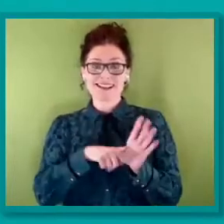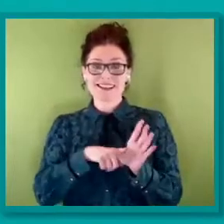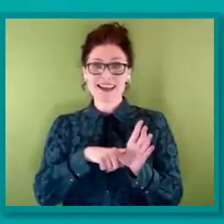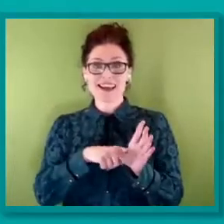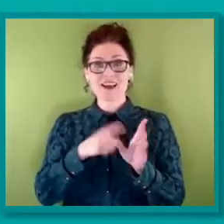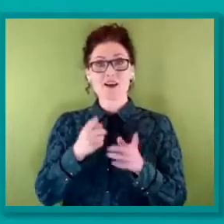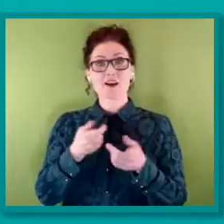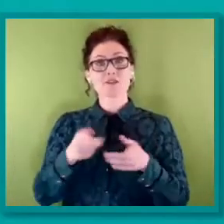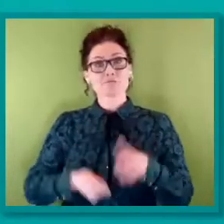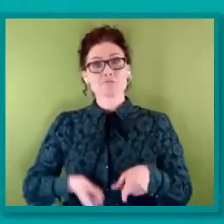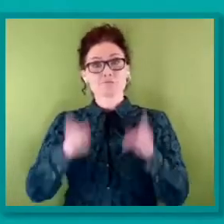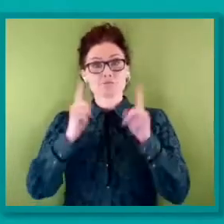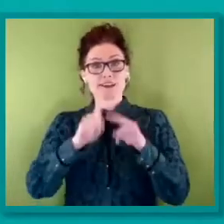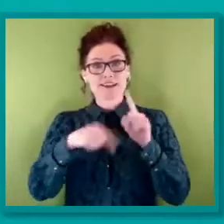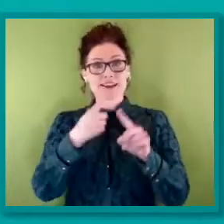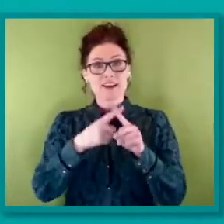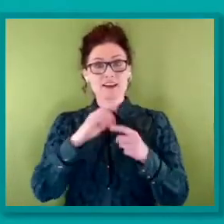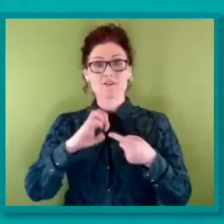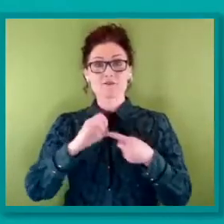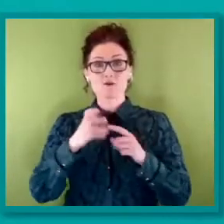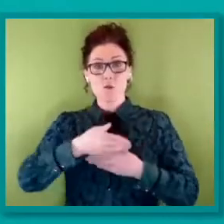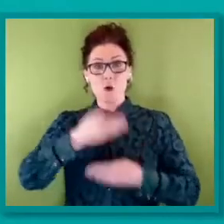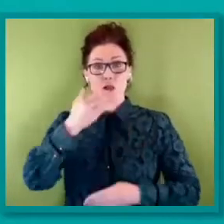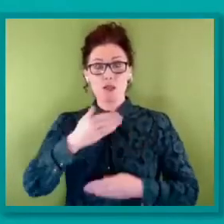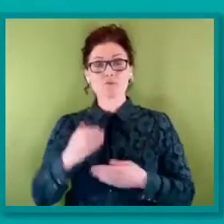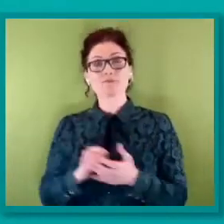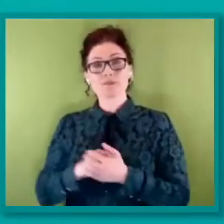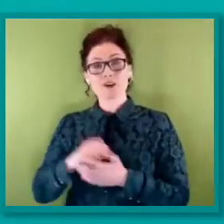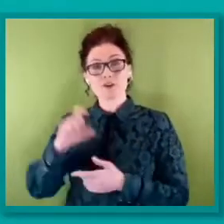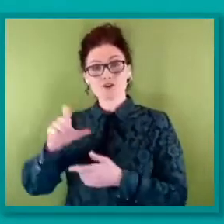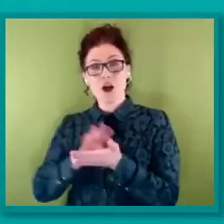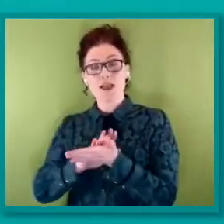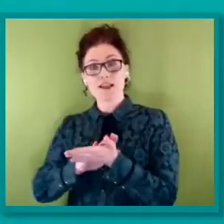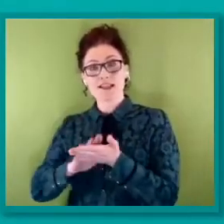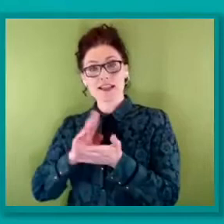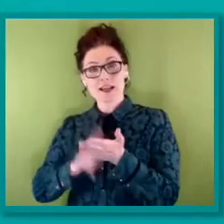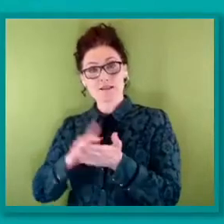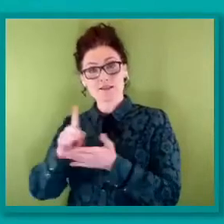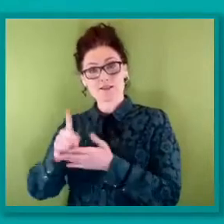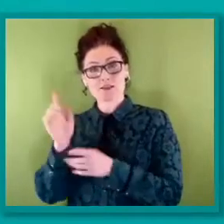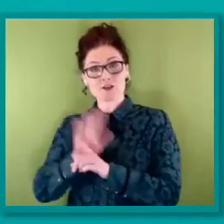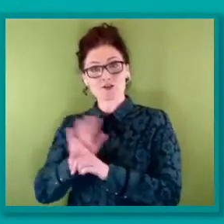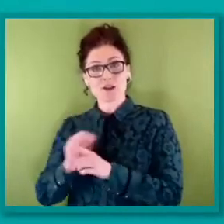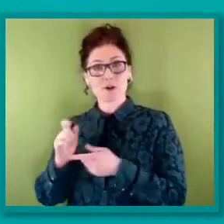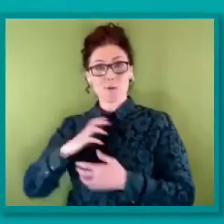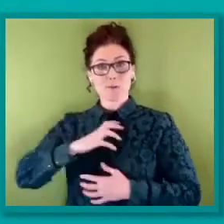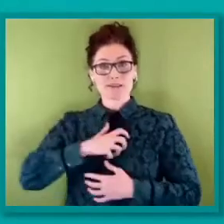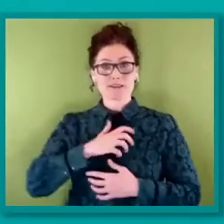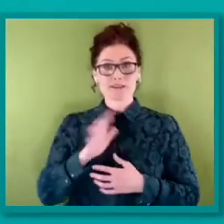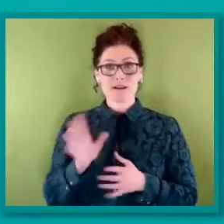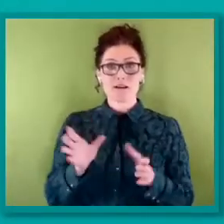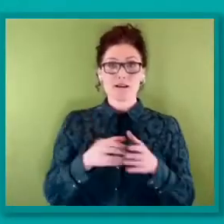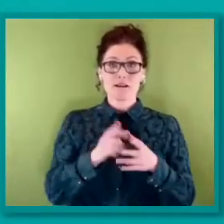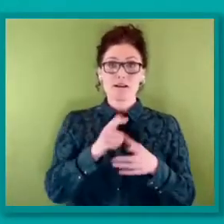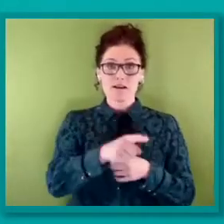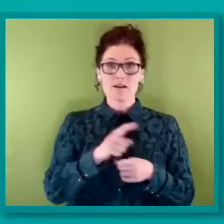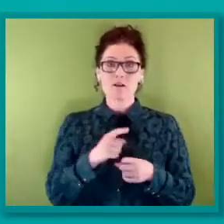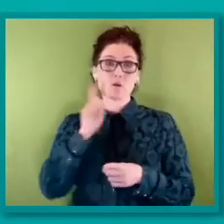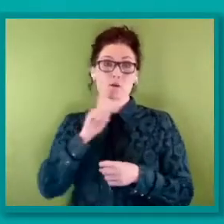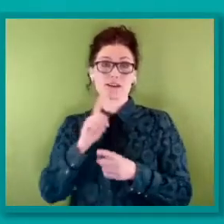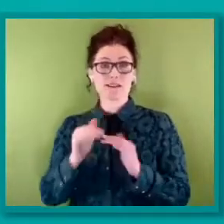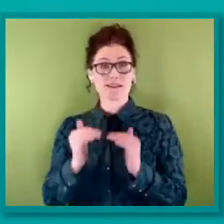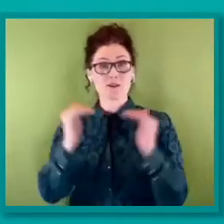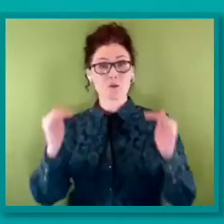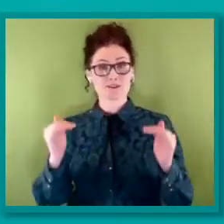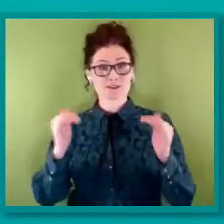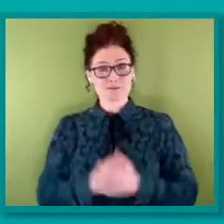and Charlotte Nichols, MP, shadow minister for women and equalities. Please note before we begin the proceedings that we